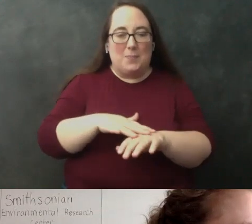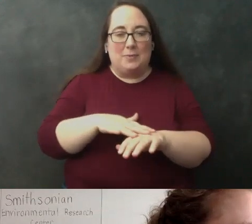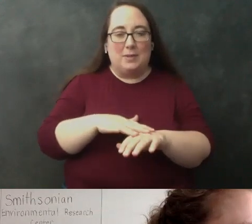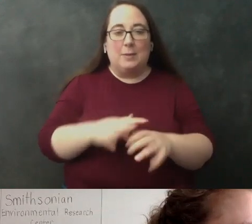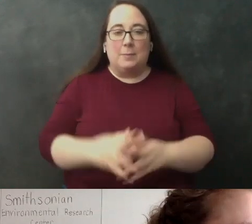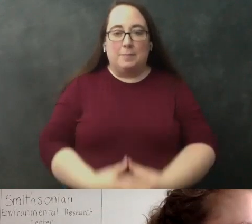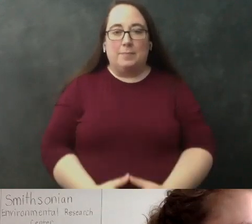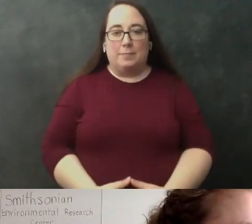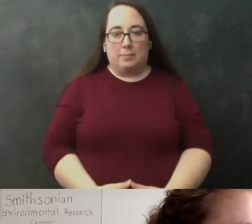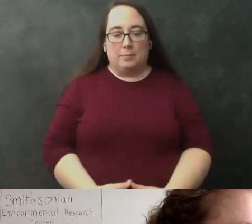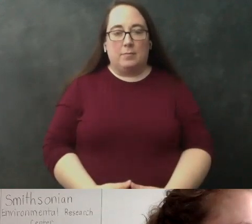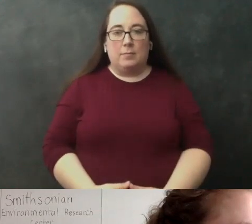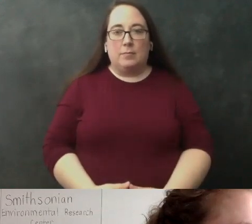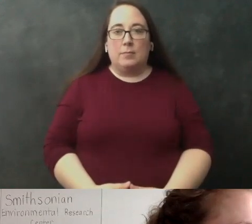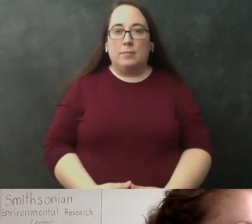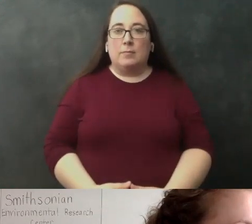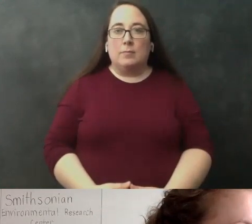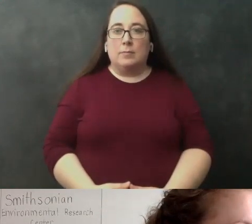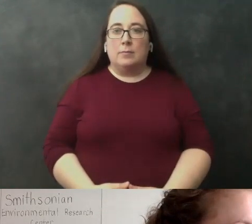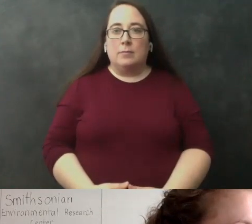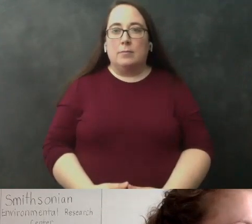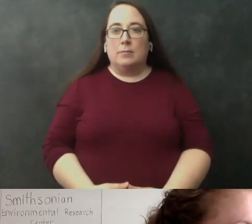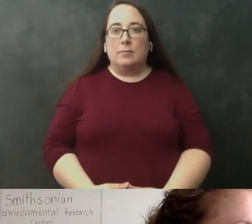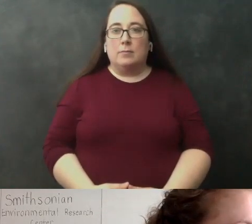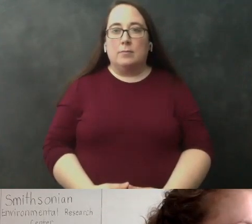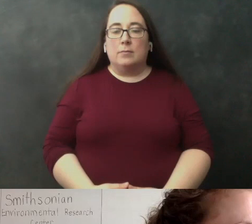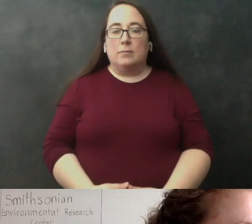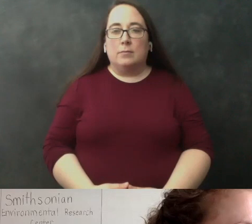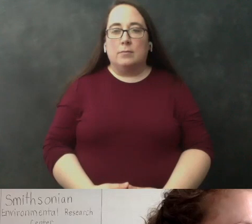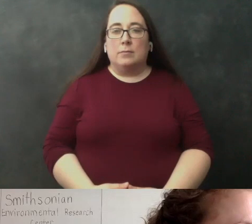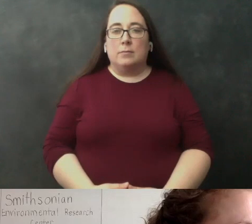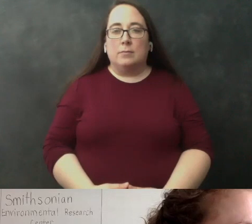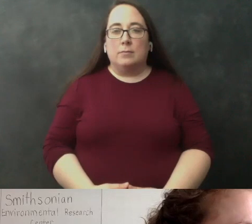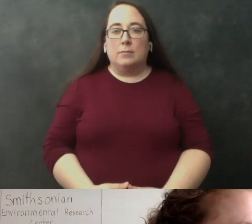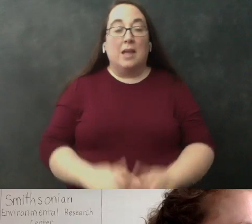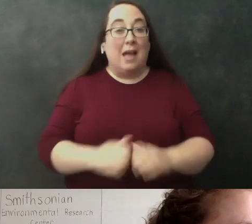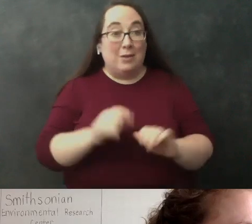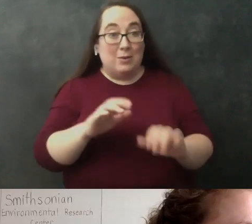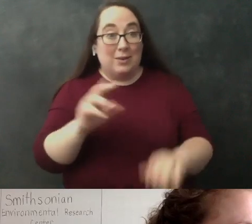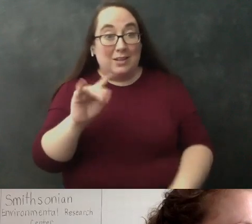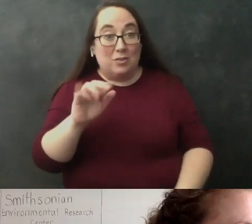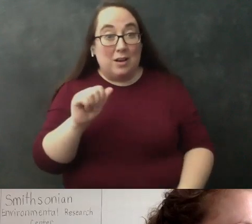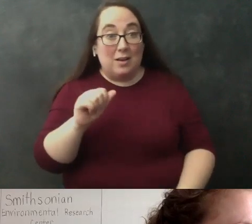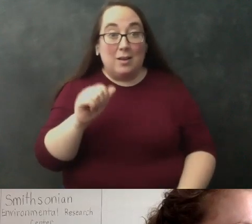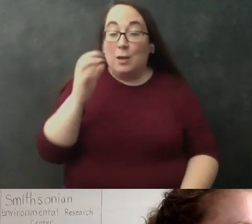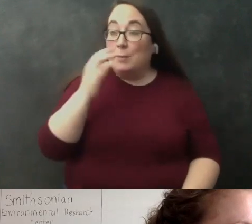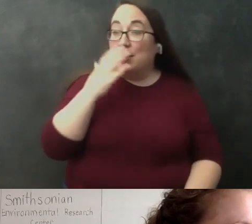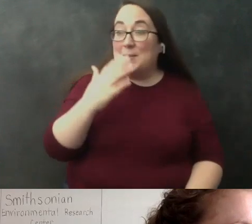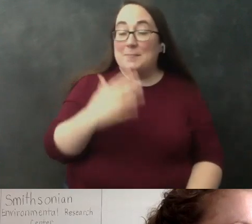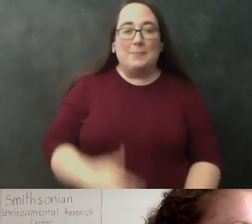settle ah how are you doing katrina i think i did pretty good